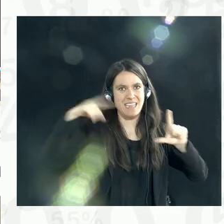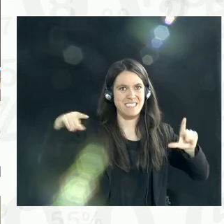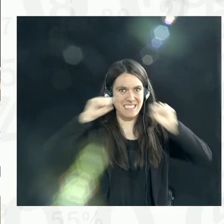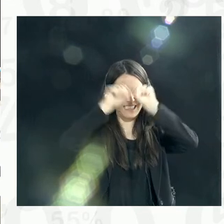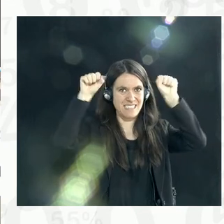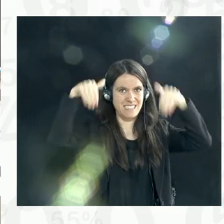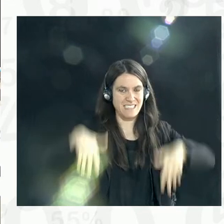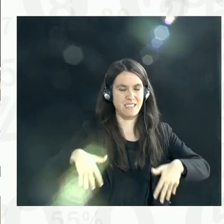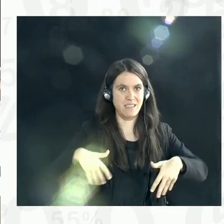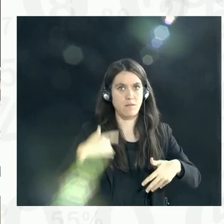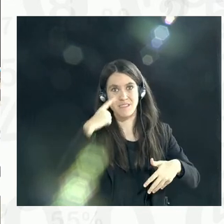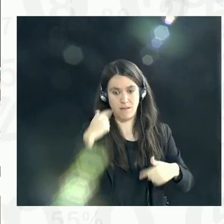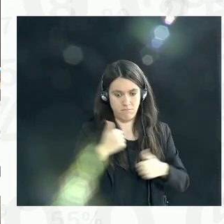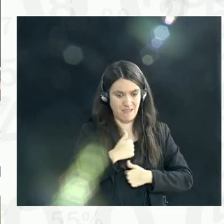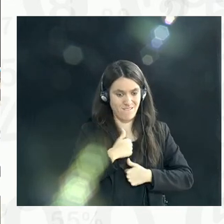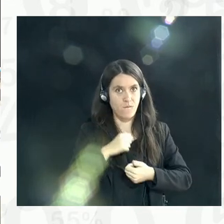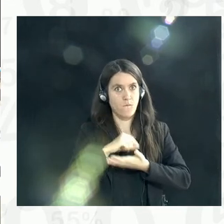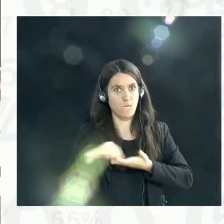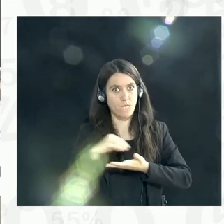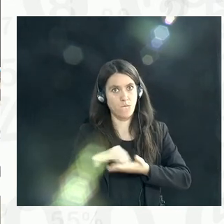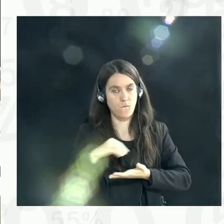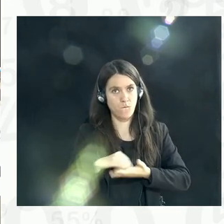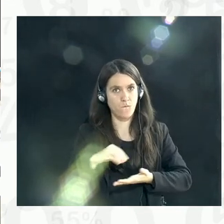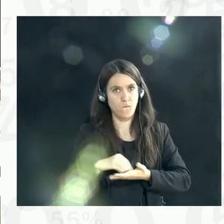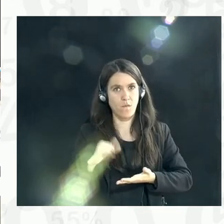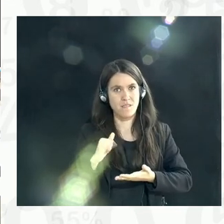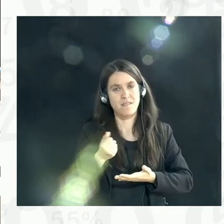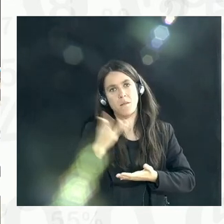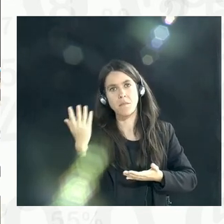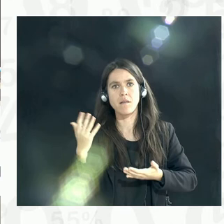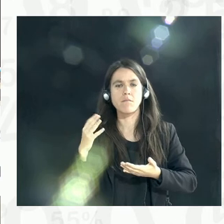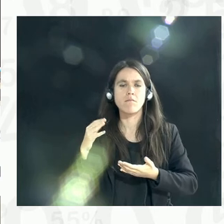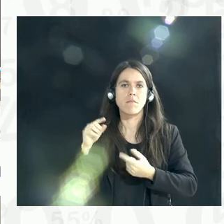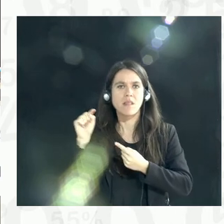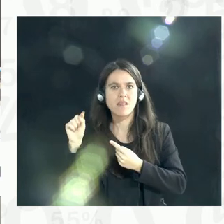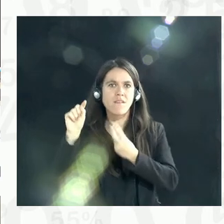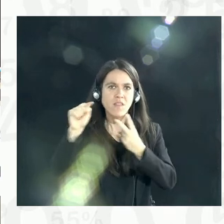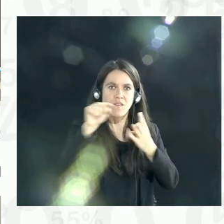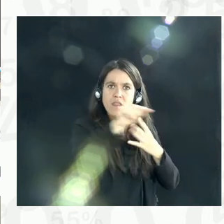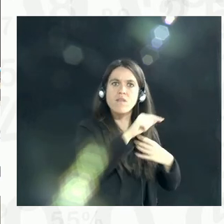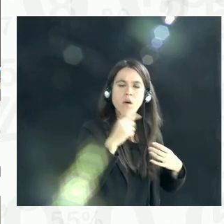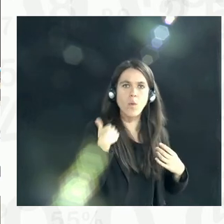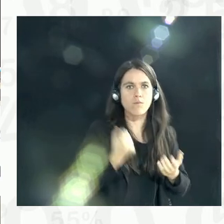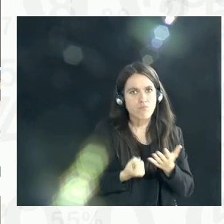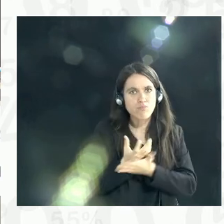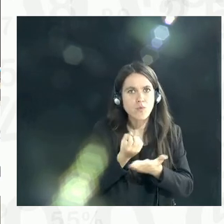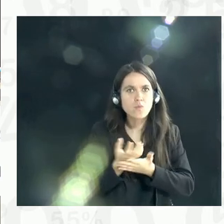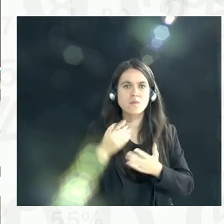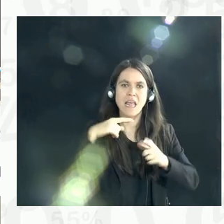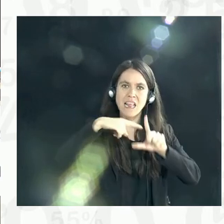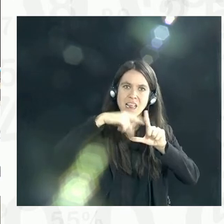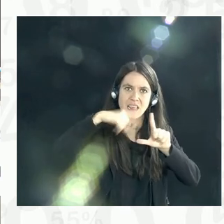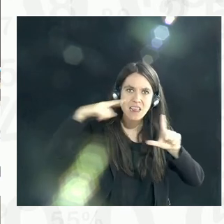ourselves as the office, the various statistical agencies, those that produce data administratively,